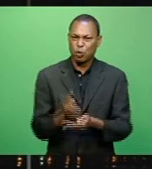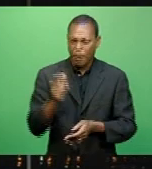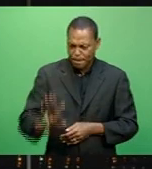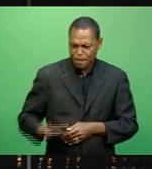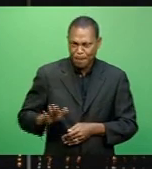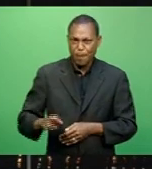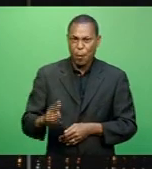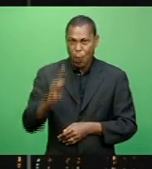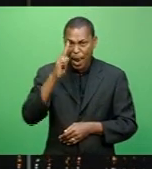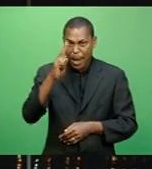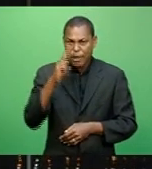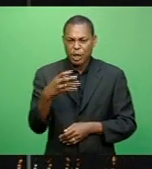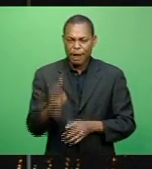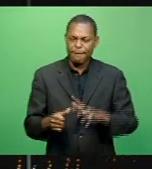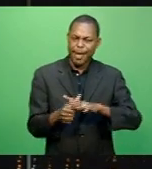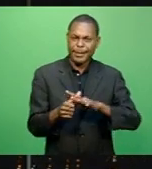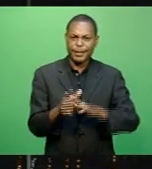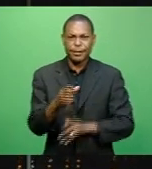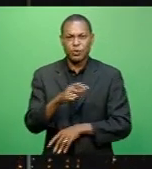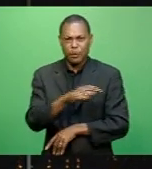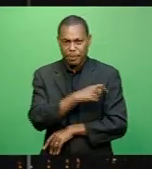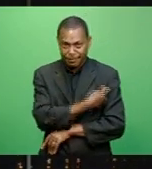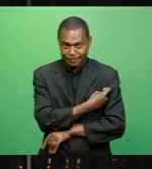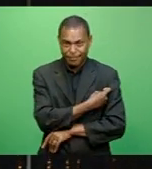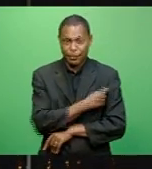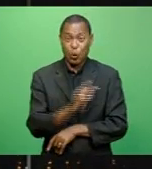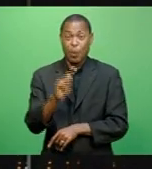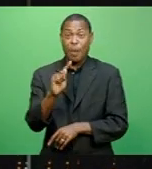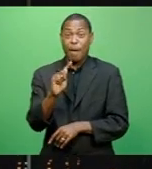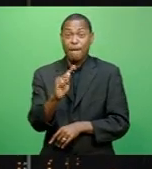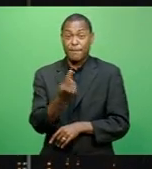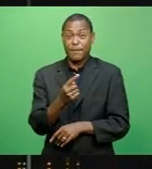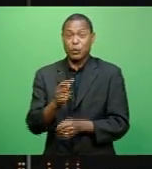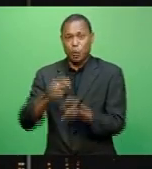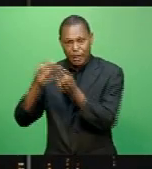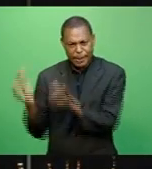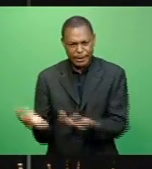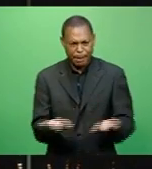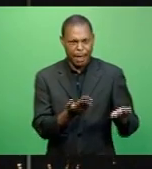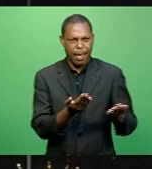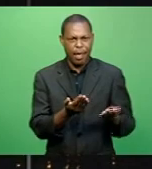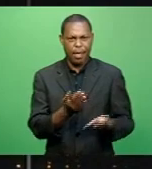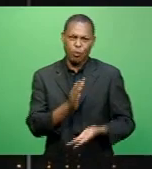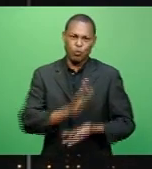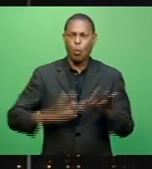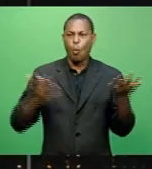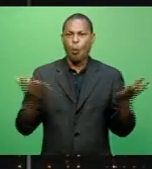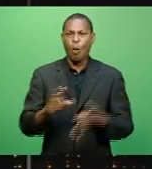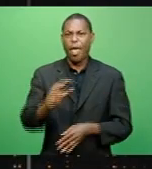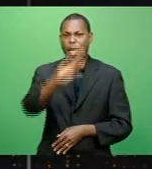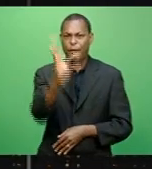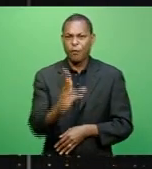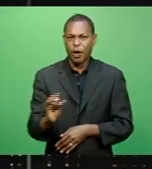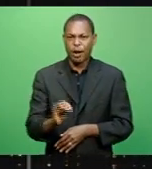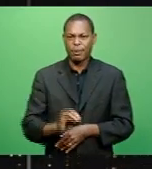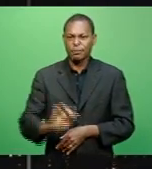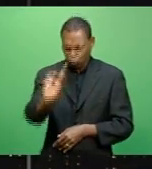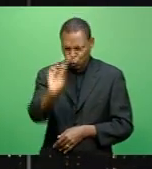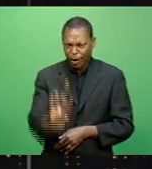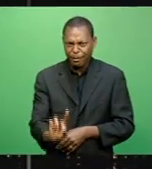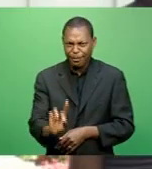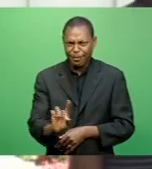have equitable access to the vaccine. The first shipment under this initiative went out to Ghana in Africa just today.